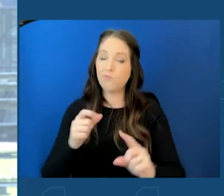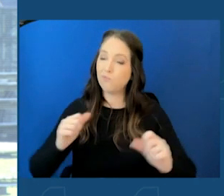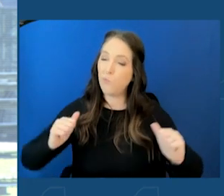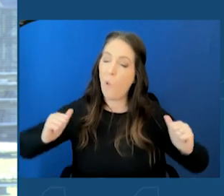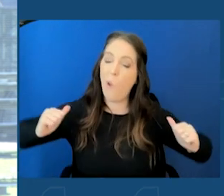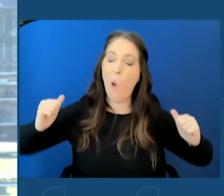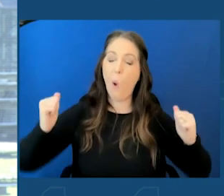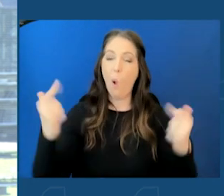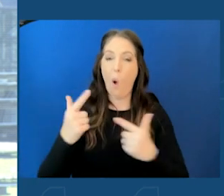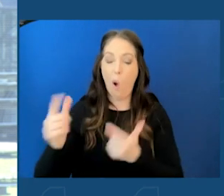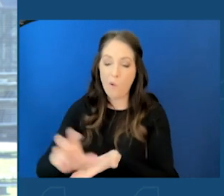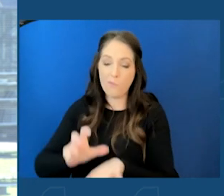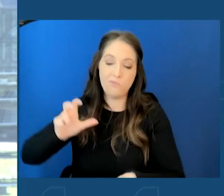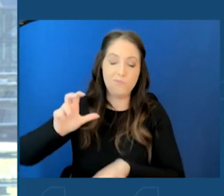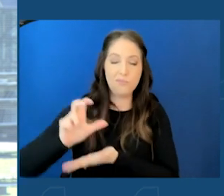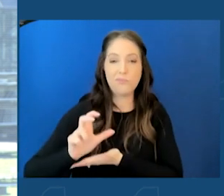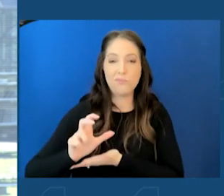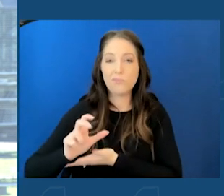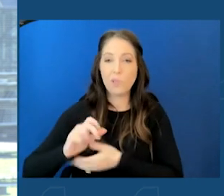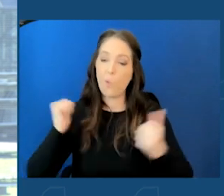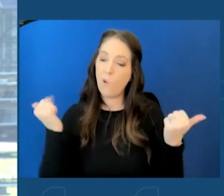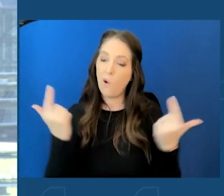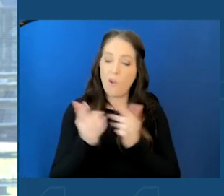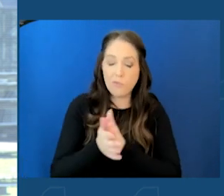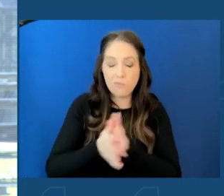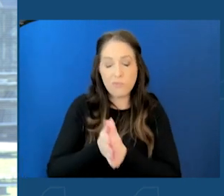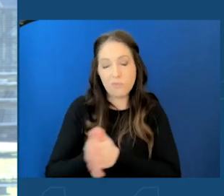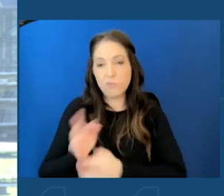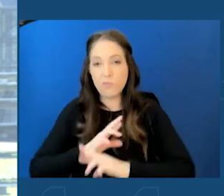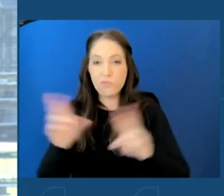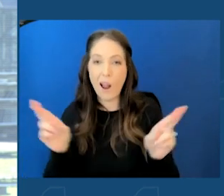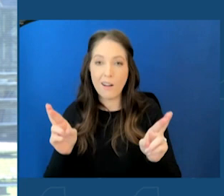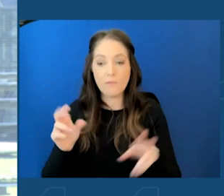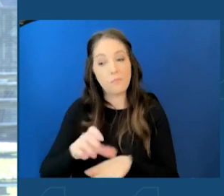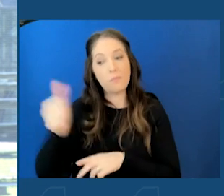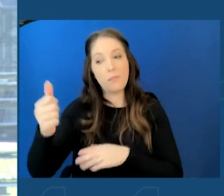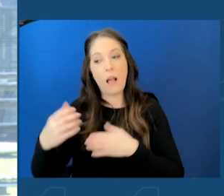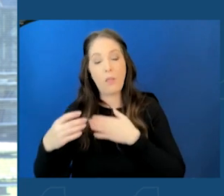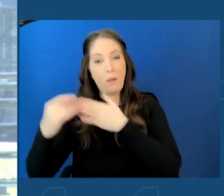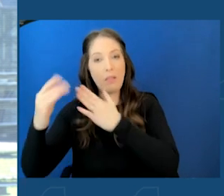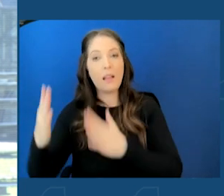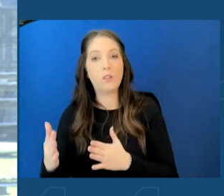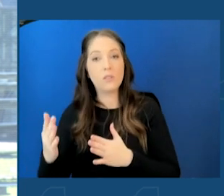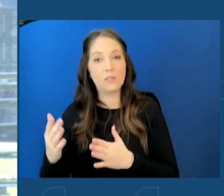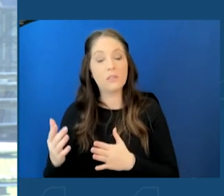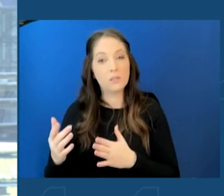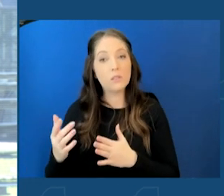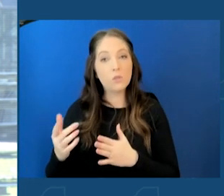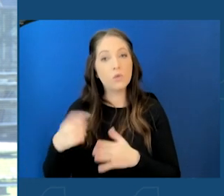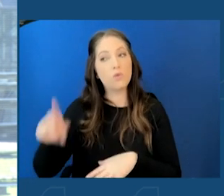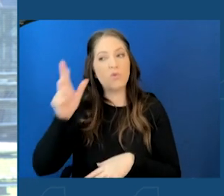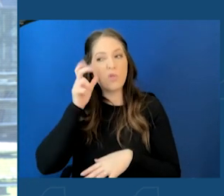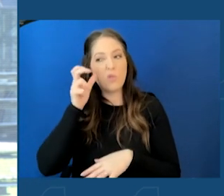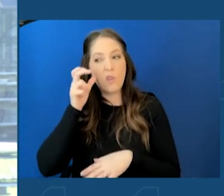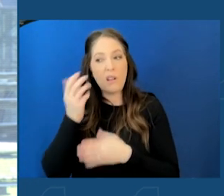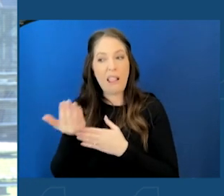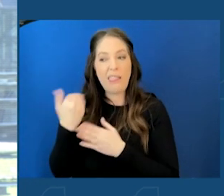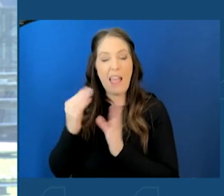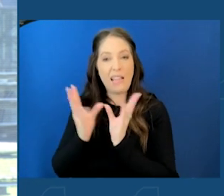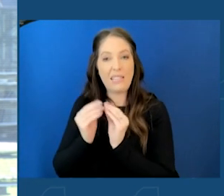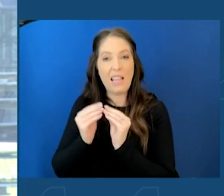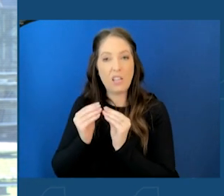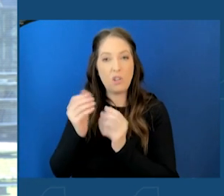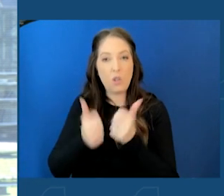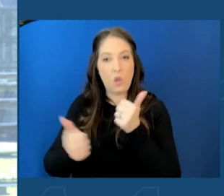our other climate leaders. And these are the states. You've heard, particularly since the end of the last session of the Supreme Court, how